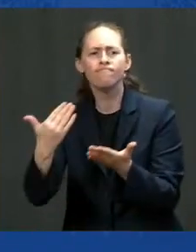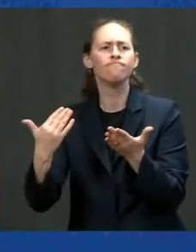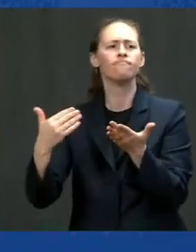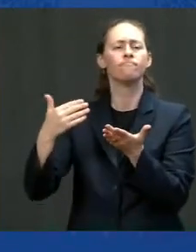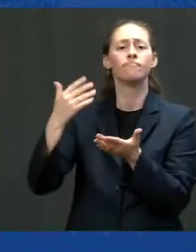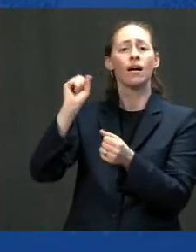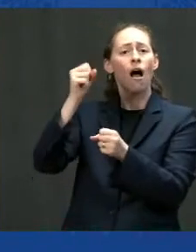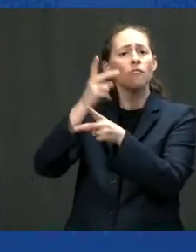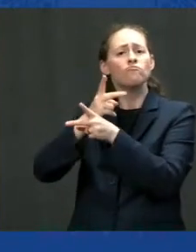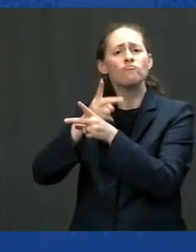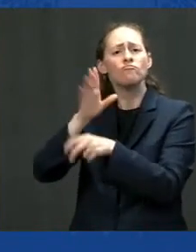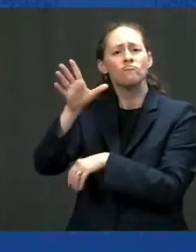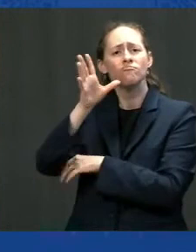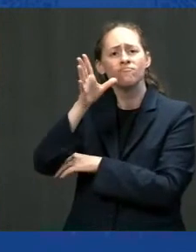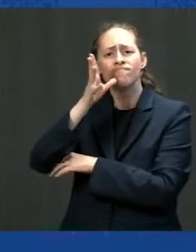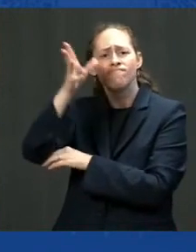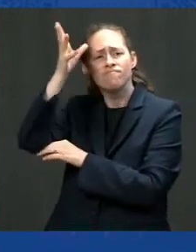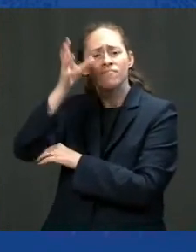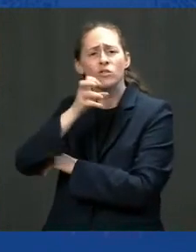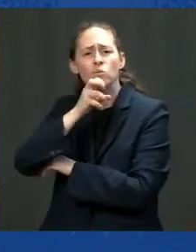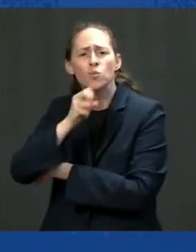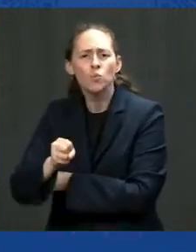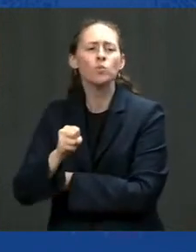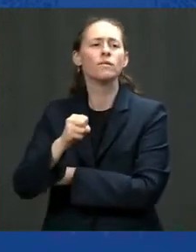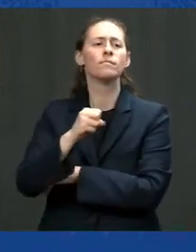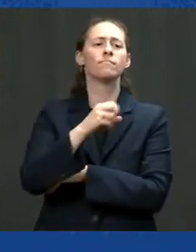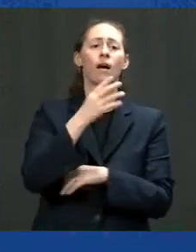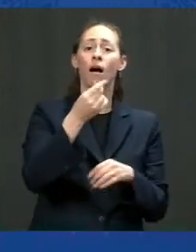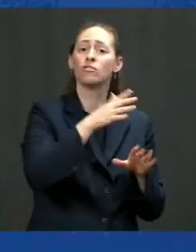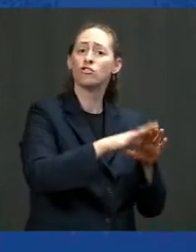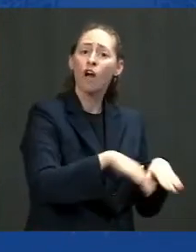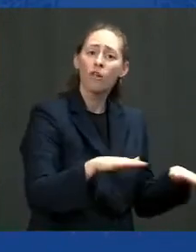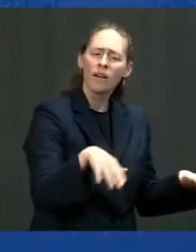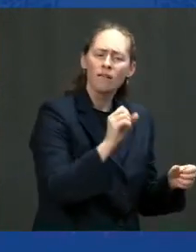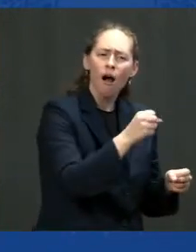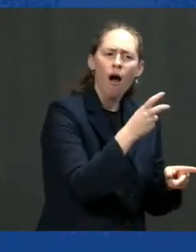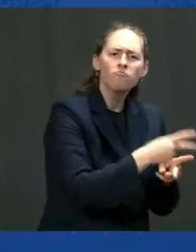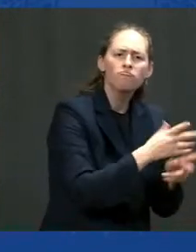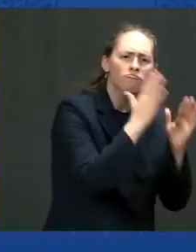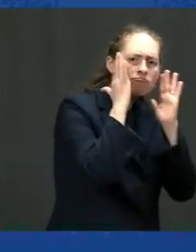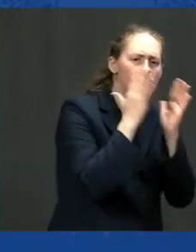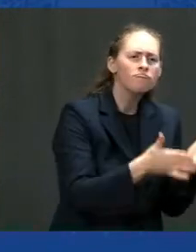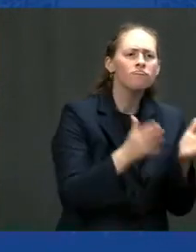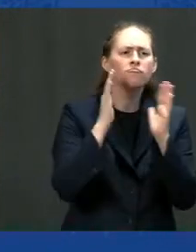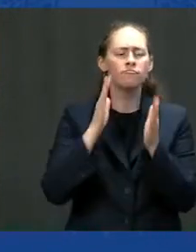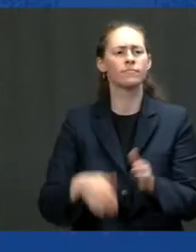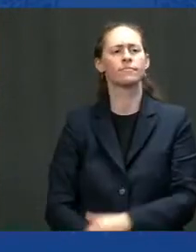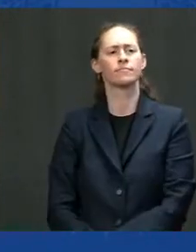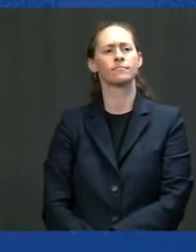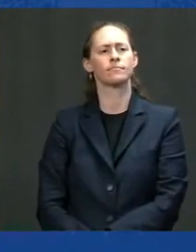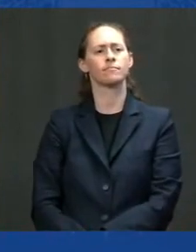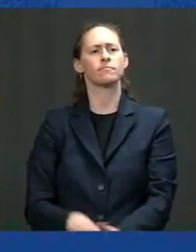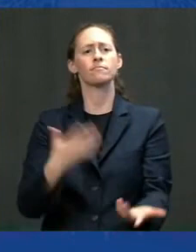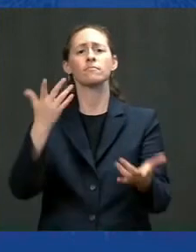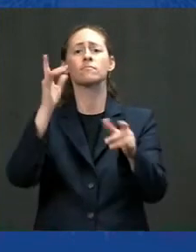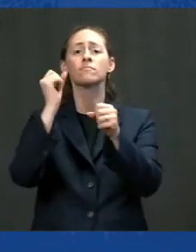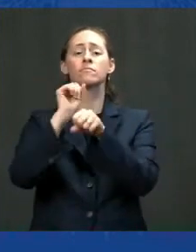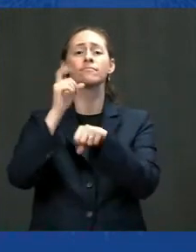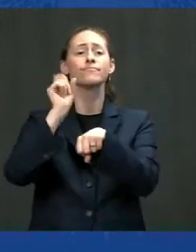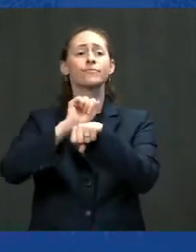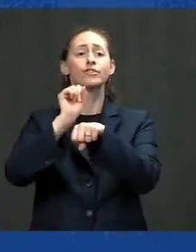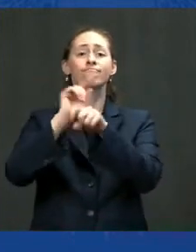and afford to take care of their children and stop losing hours of their lives stuck in traffic because their streets are crumbling